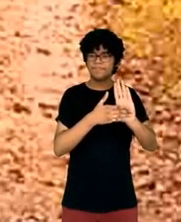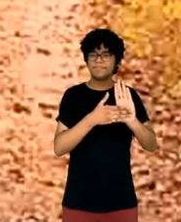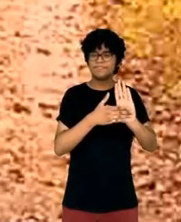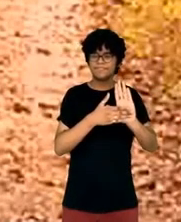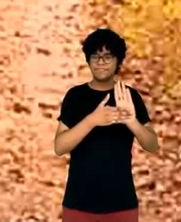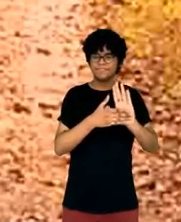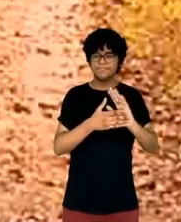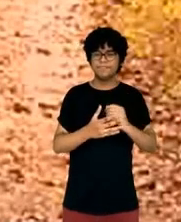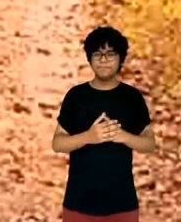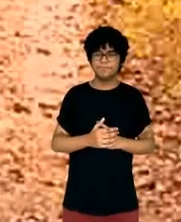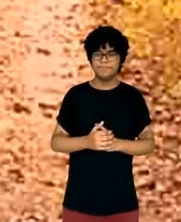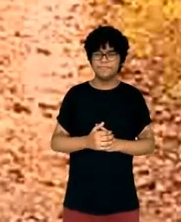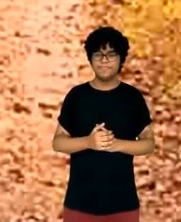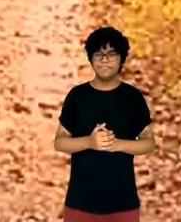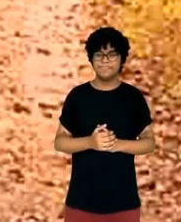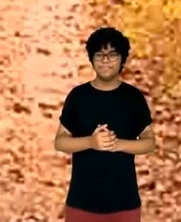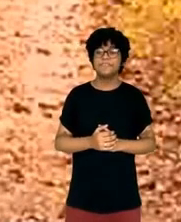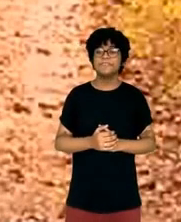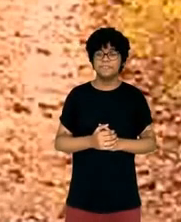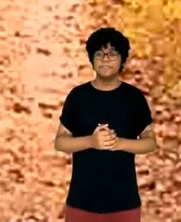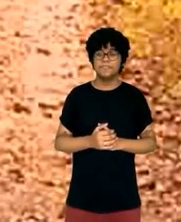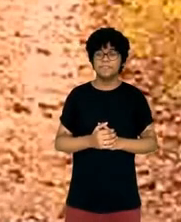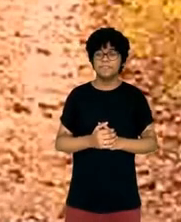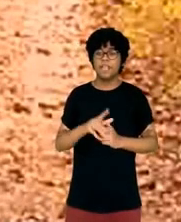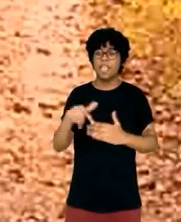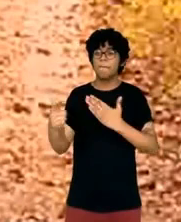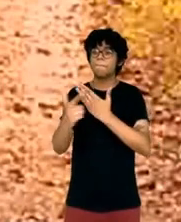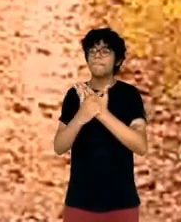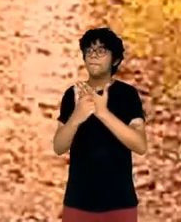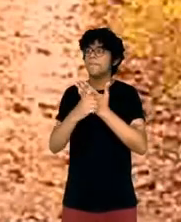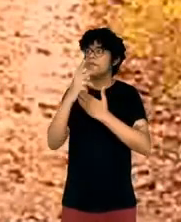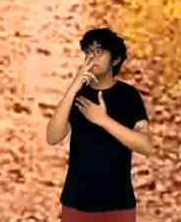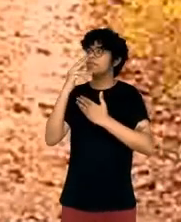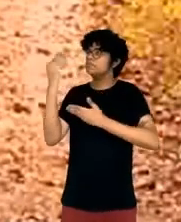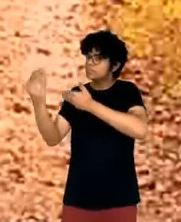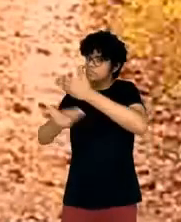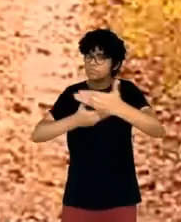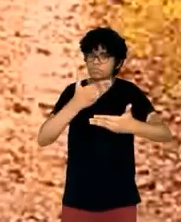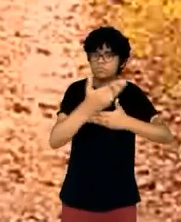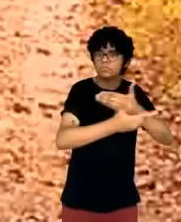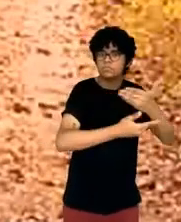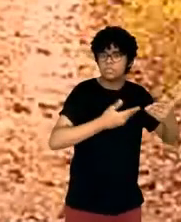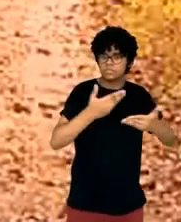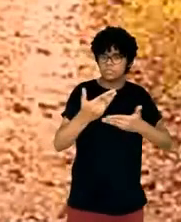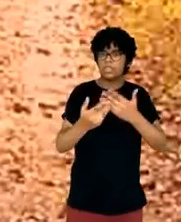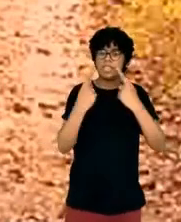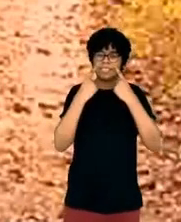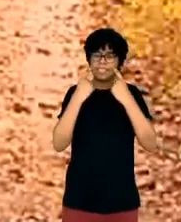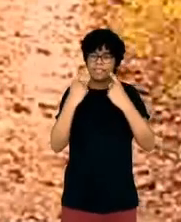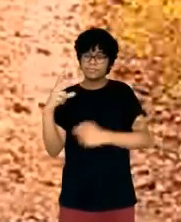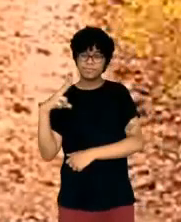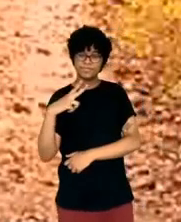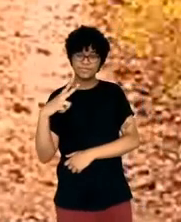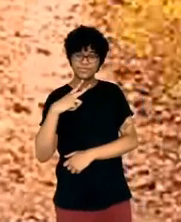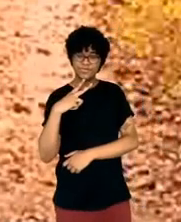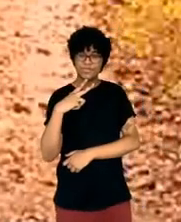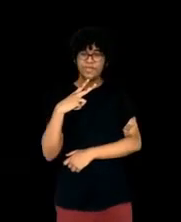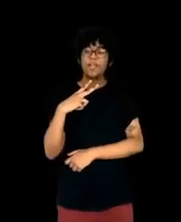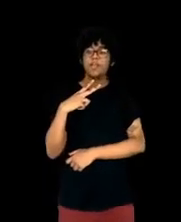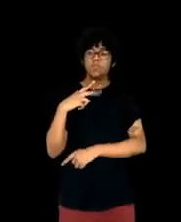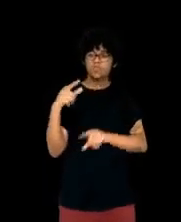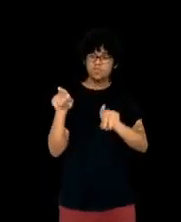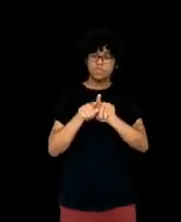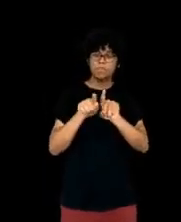there's the shared role that we have in keeping the public informed about both their personal interest and matters of civic importance.